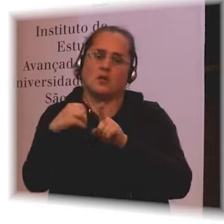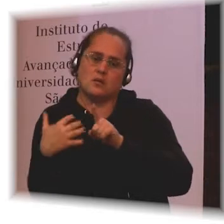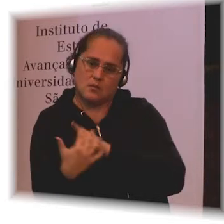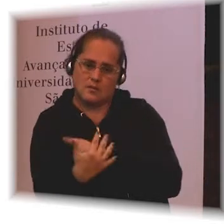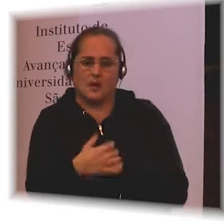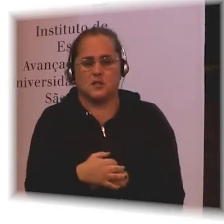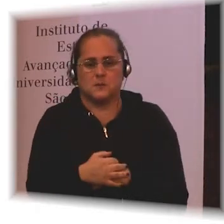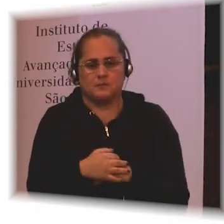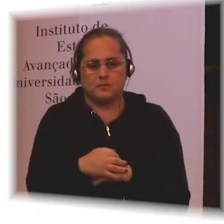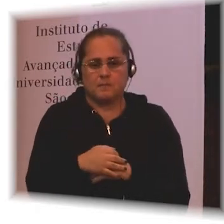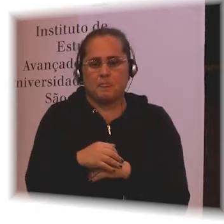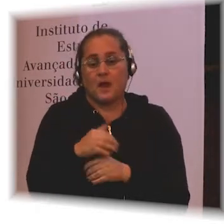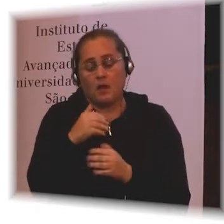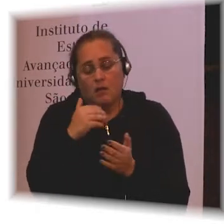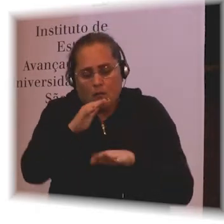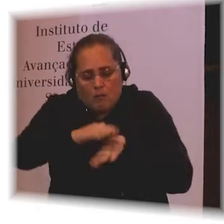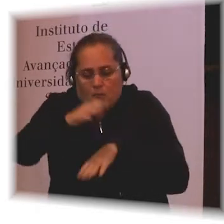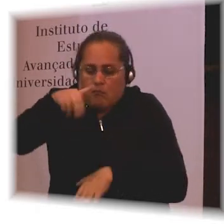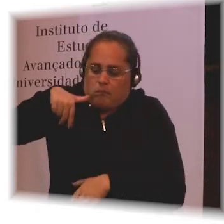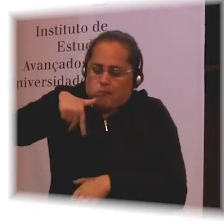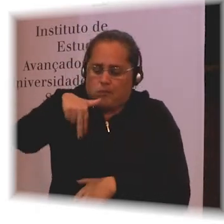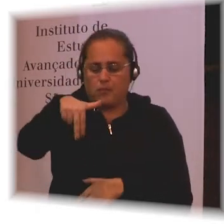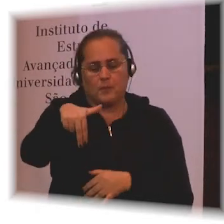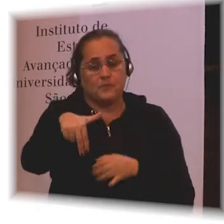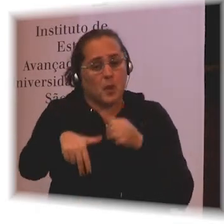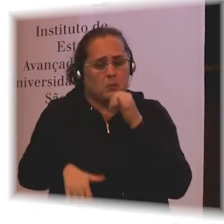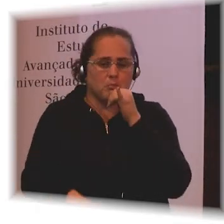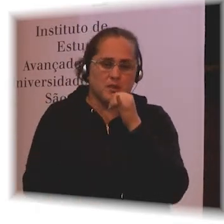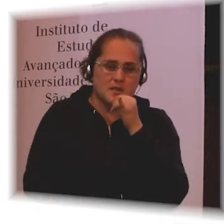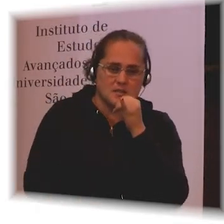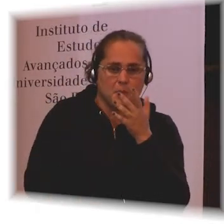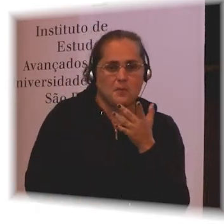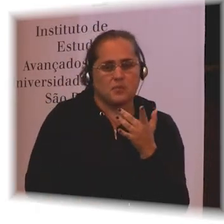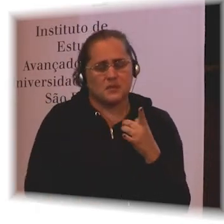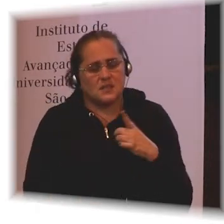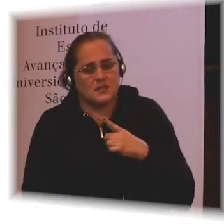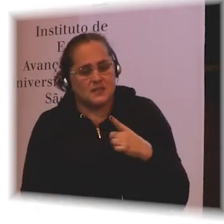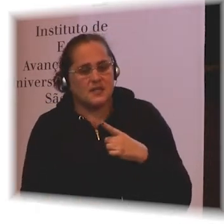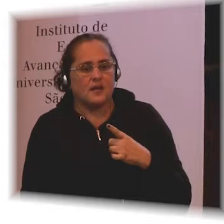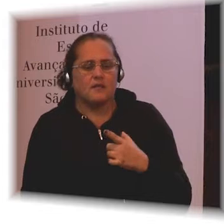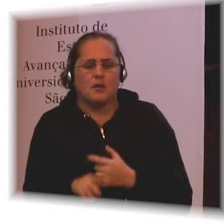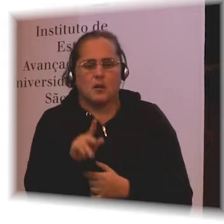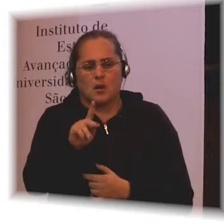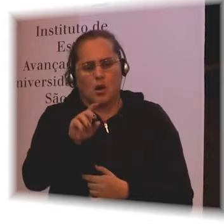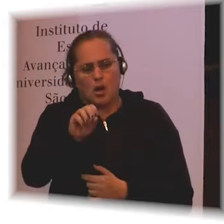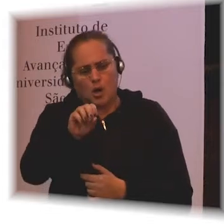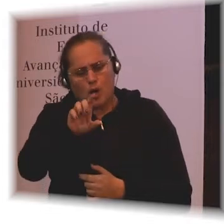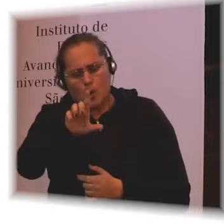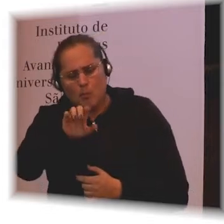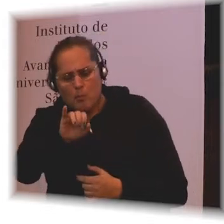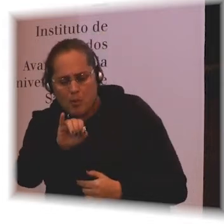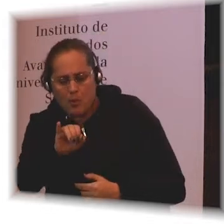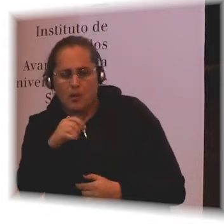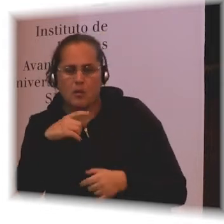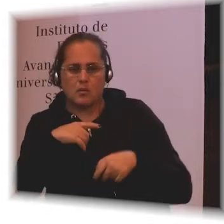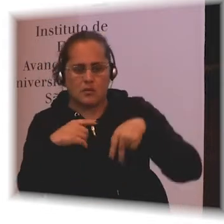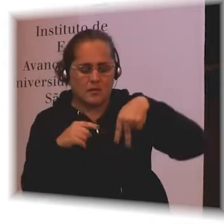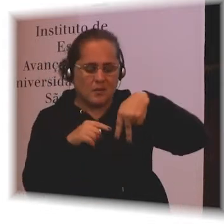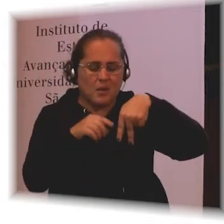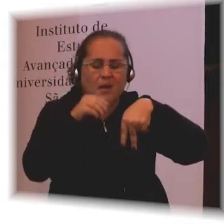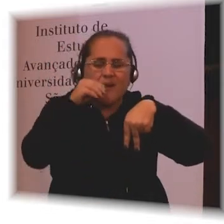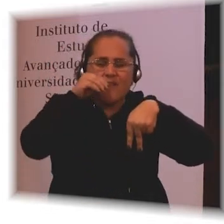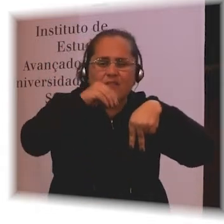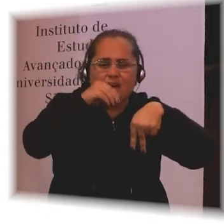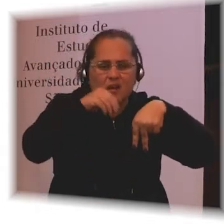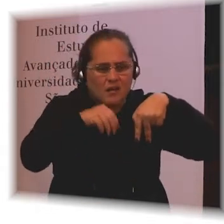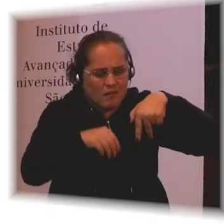So as an example, let's say somebody has polio as the health condition and so has a weakened leg and can't walk and therefore doesn't have